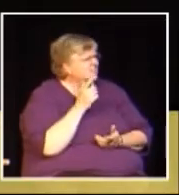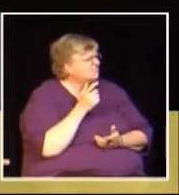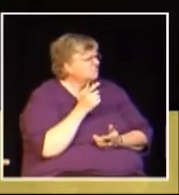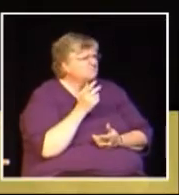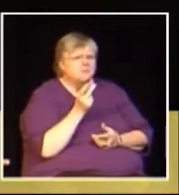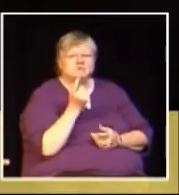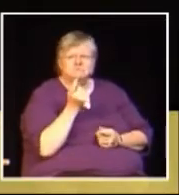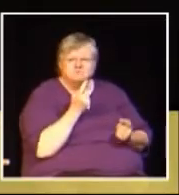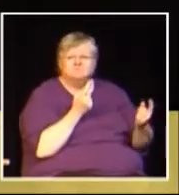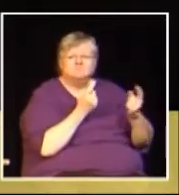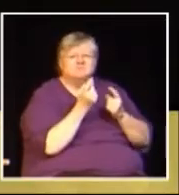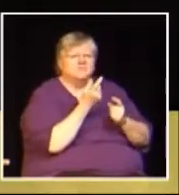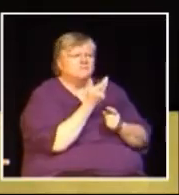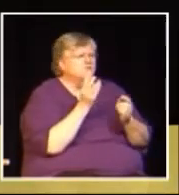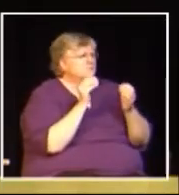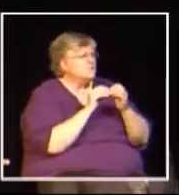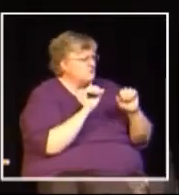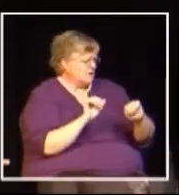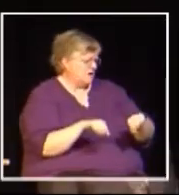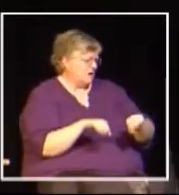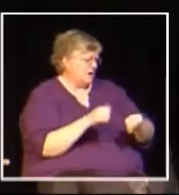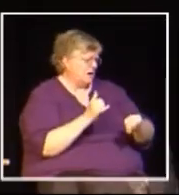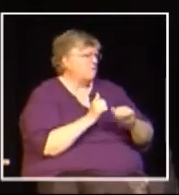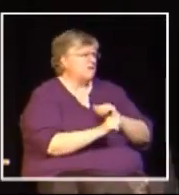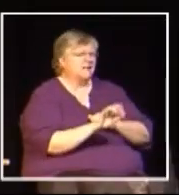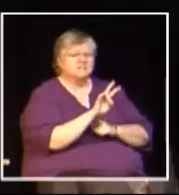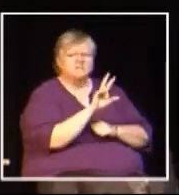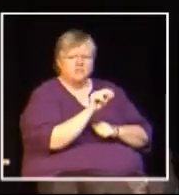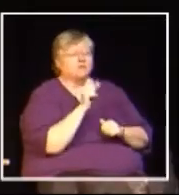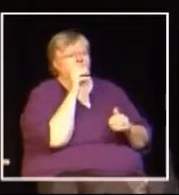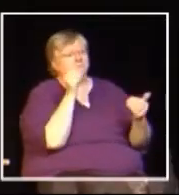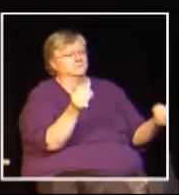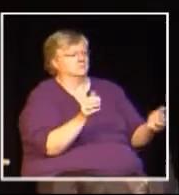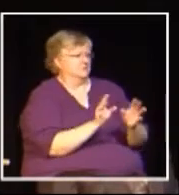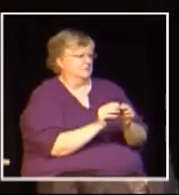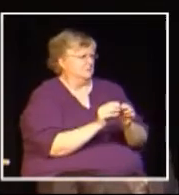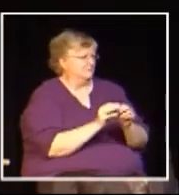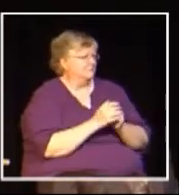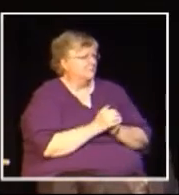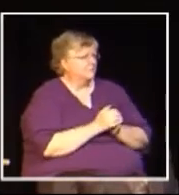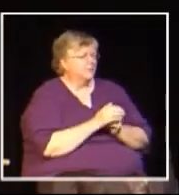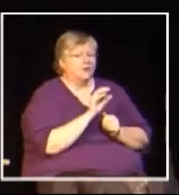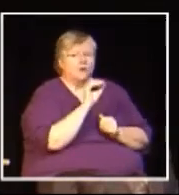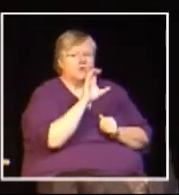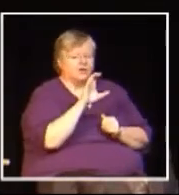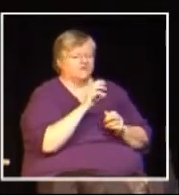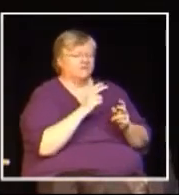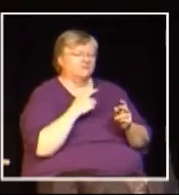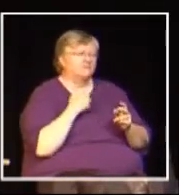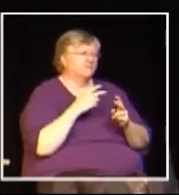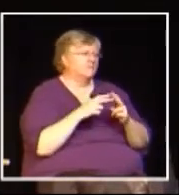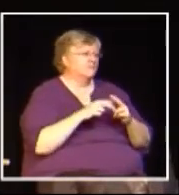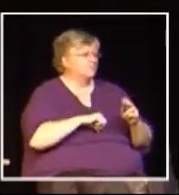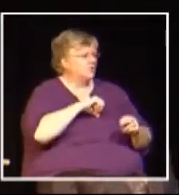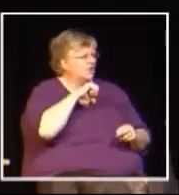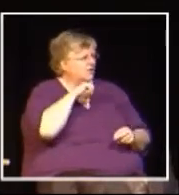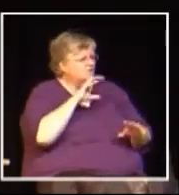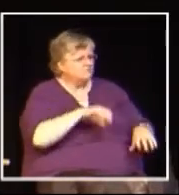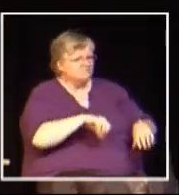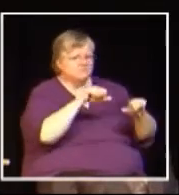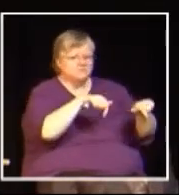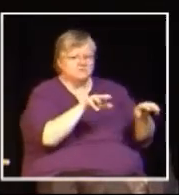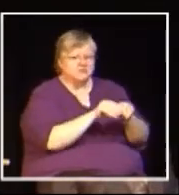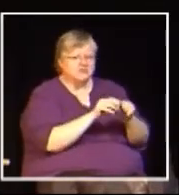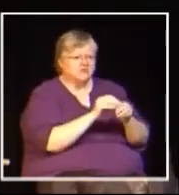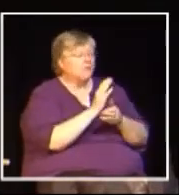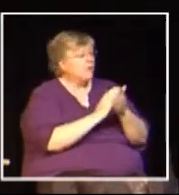I'm the president of Okanagan College and I'm pleased to be moderating this evening's activities. First of all, I'd like to